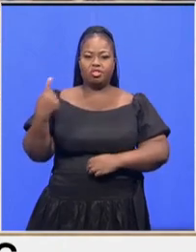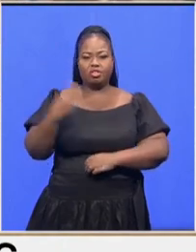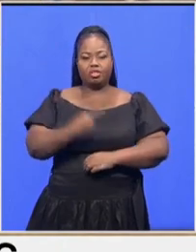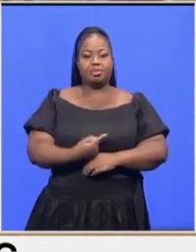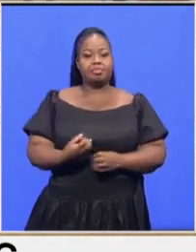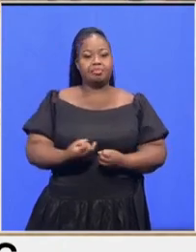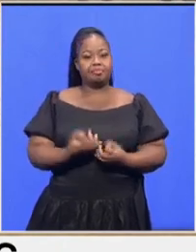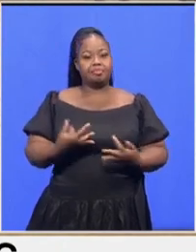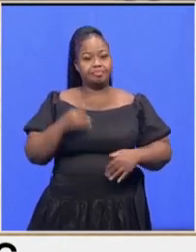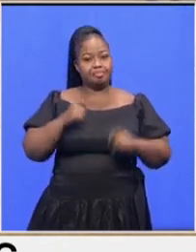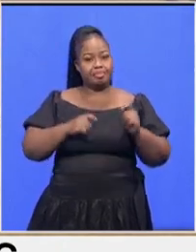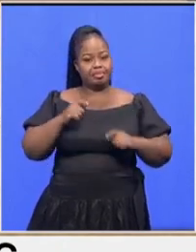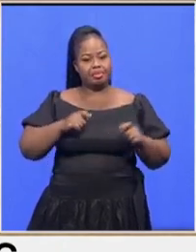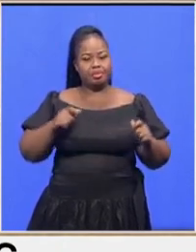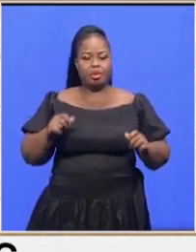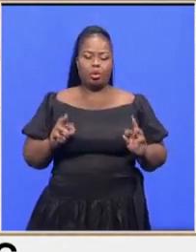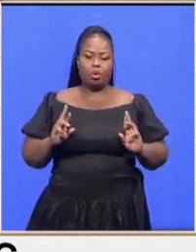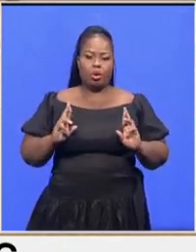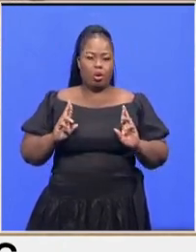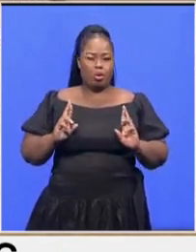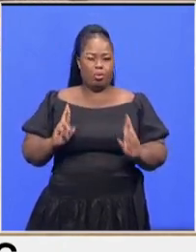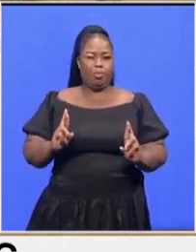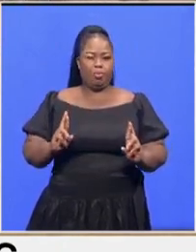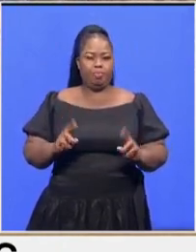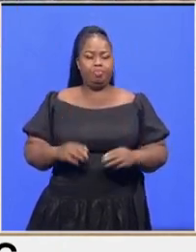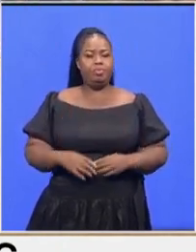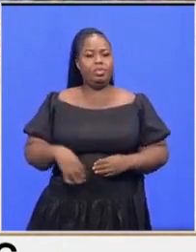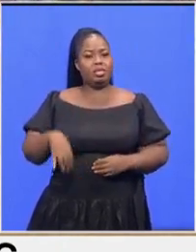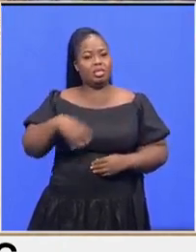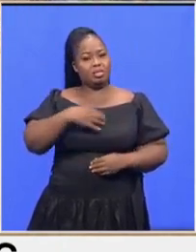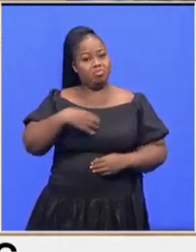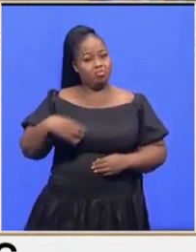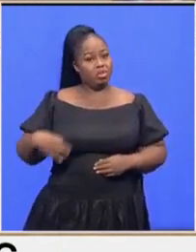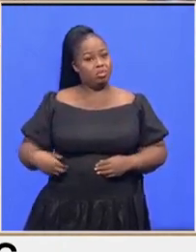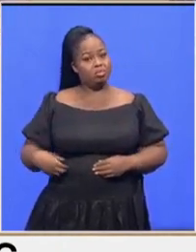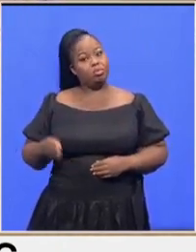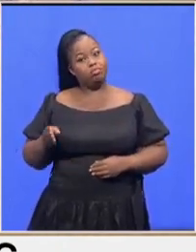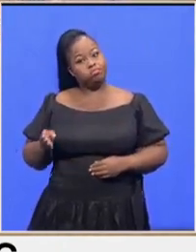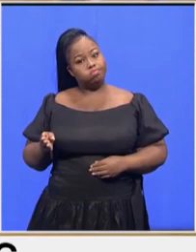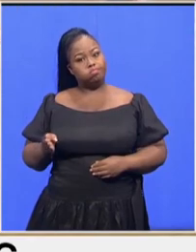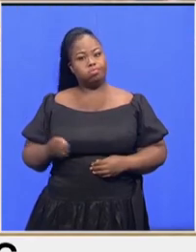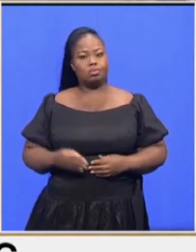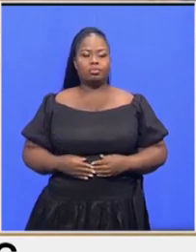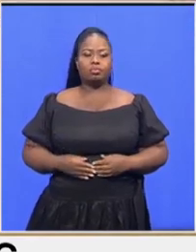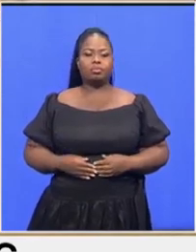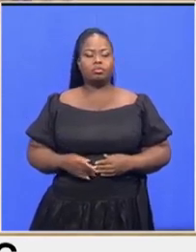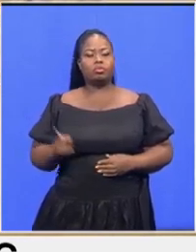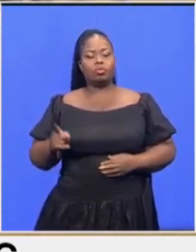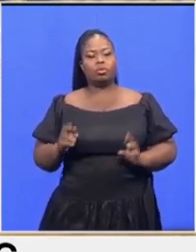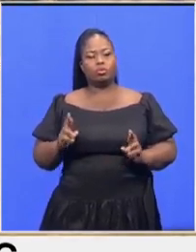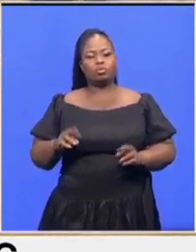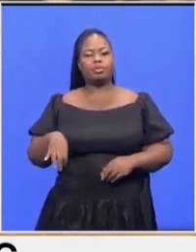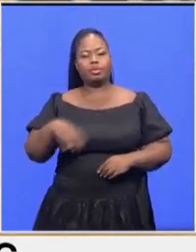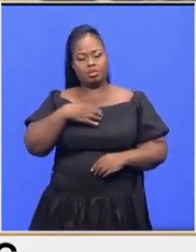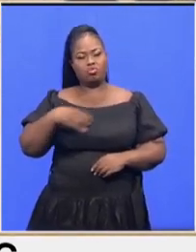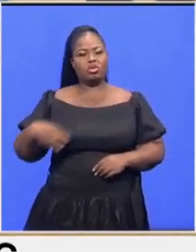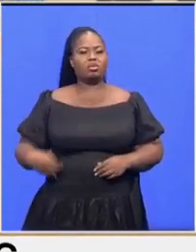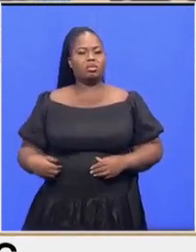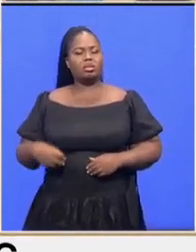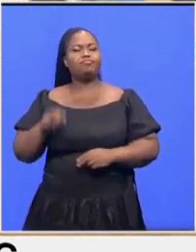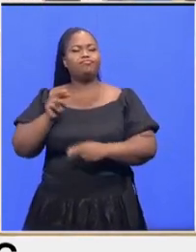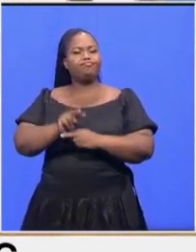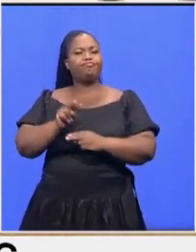people hoping that while the president is here that he will be able to to look at the conditions